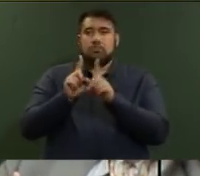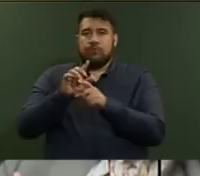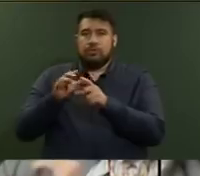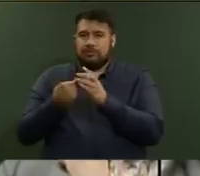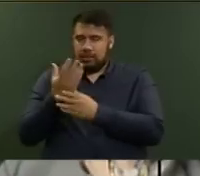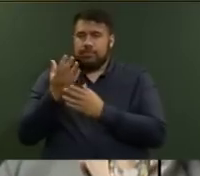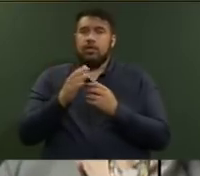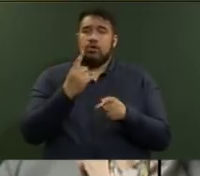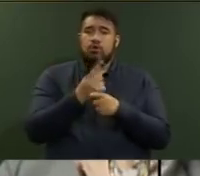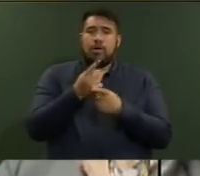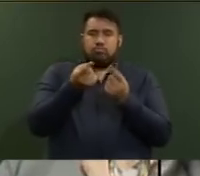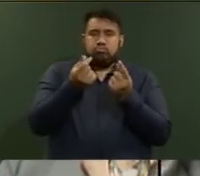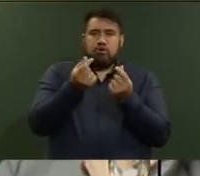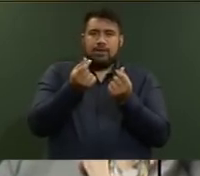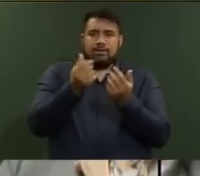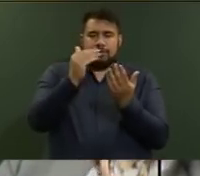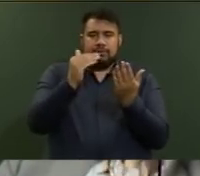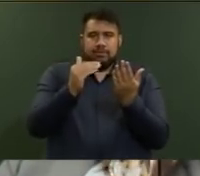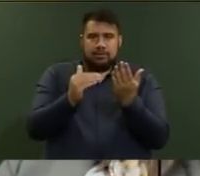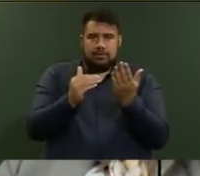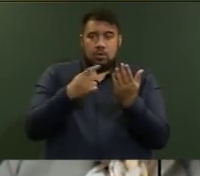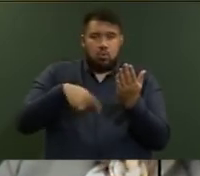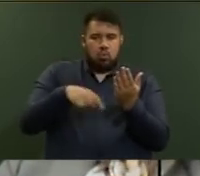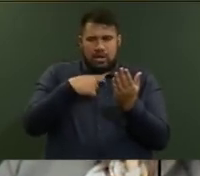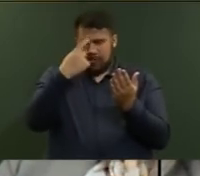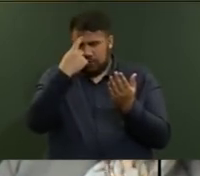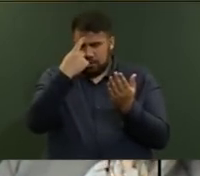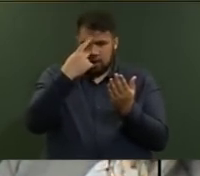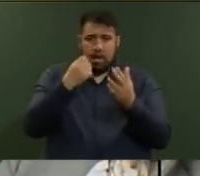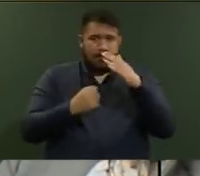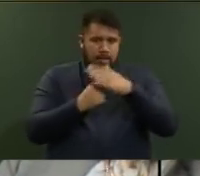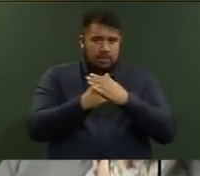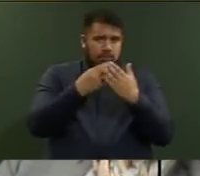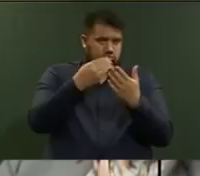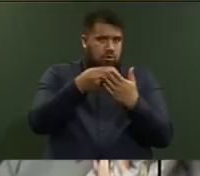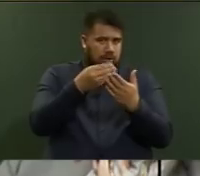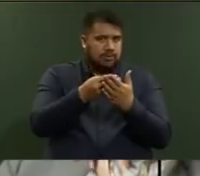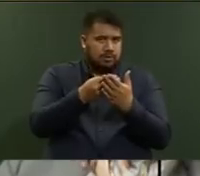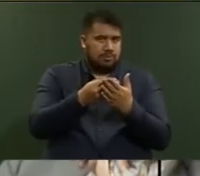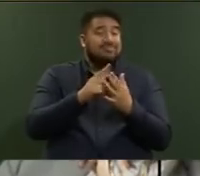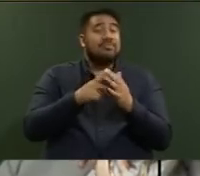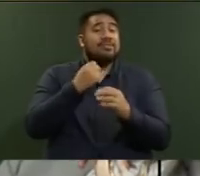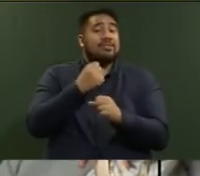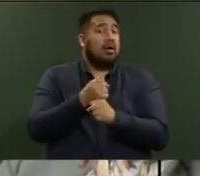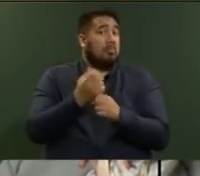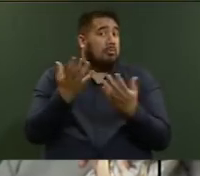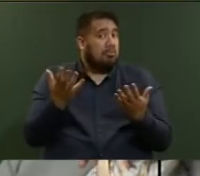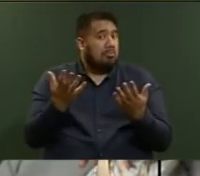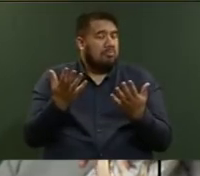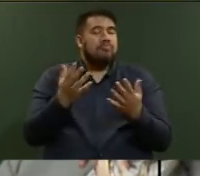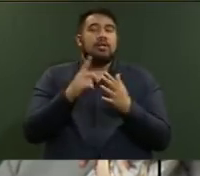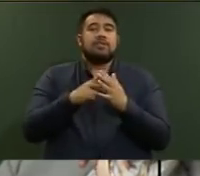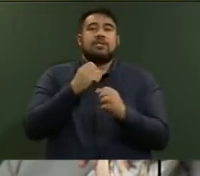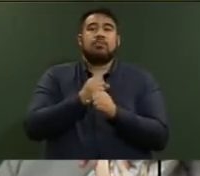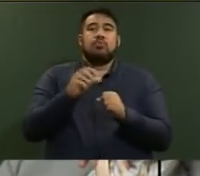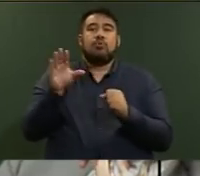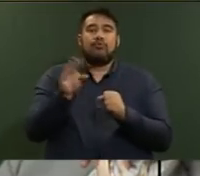the prices that we are looking at are maximum prices and if I can give an example from the